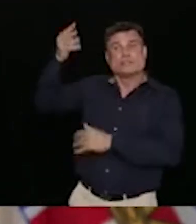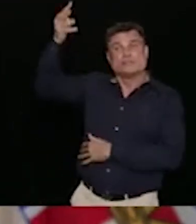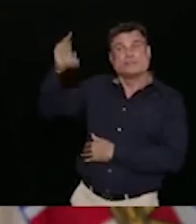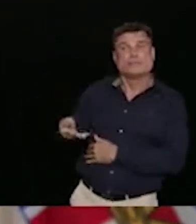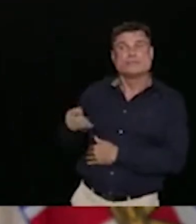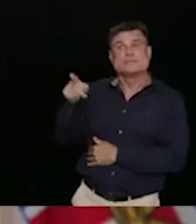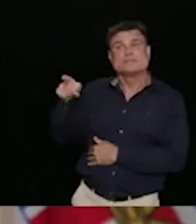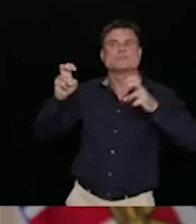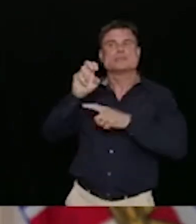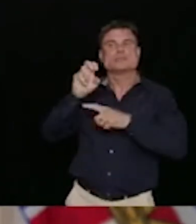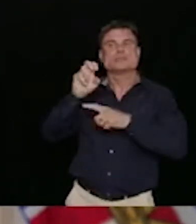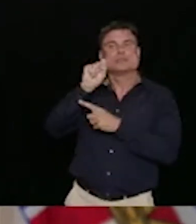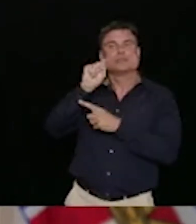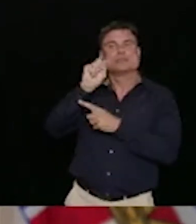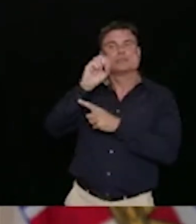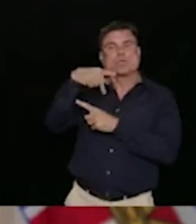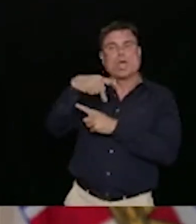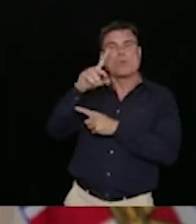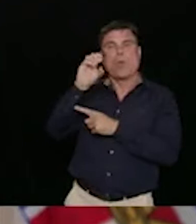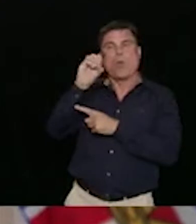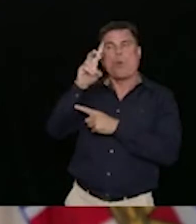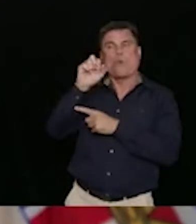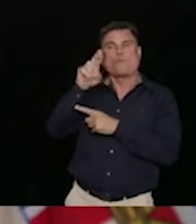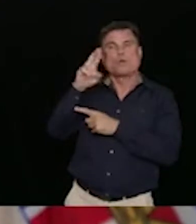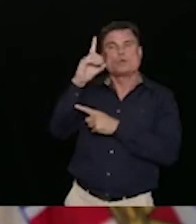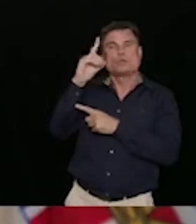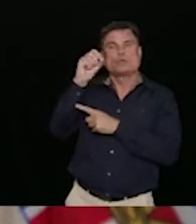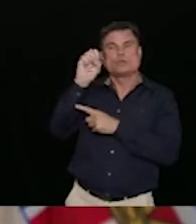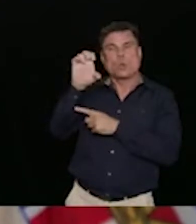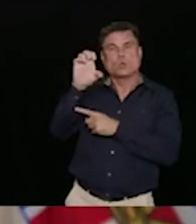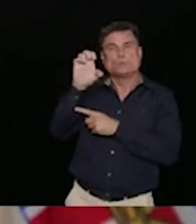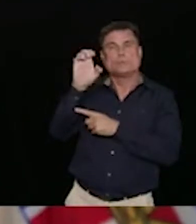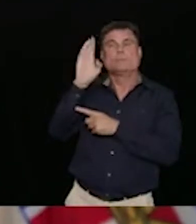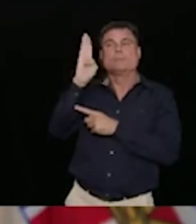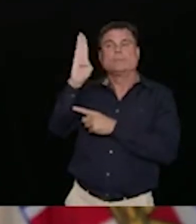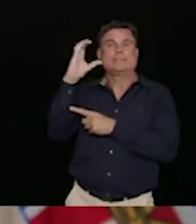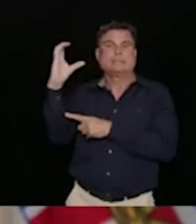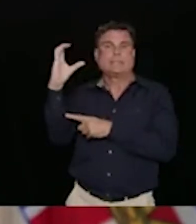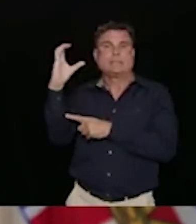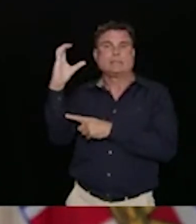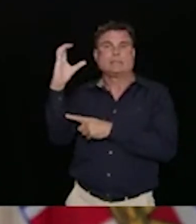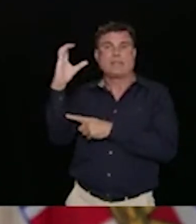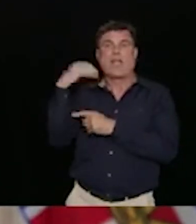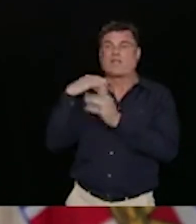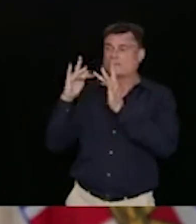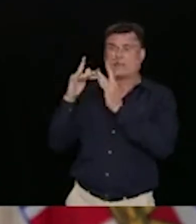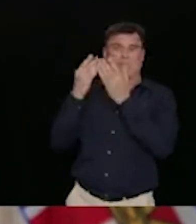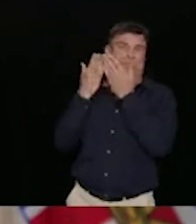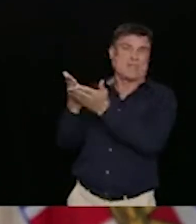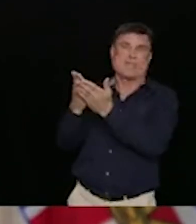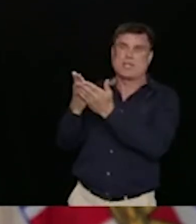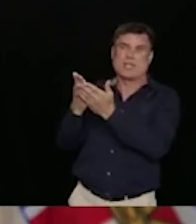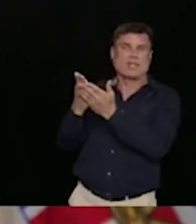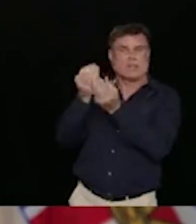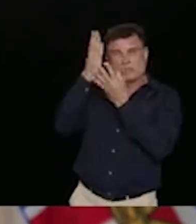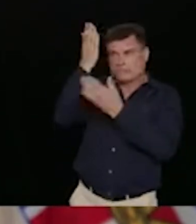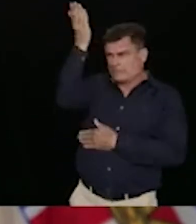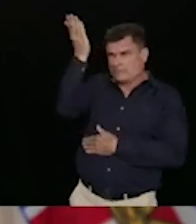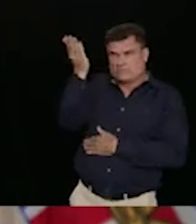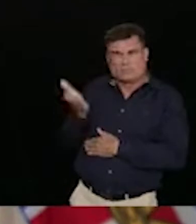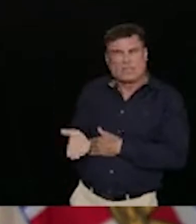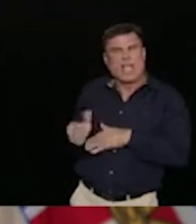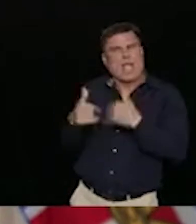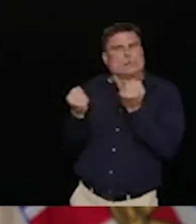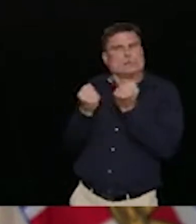each other about how to have those conversations. To support people who know that right now are at great